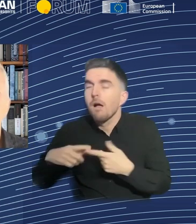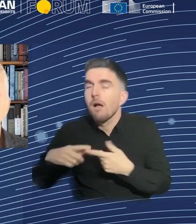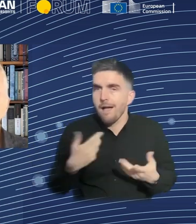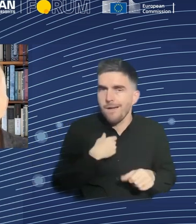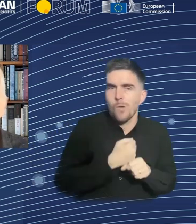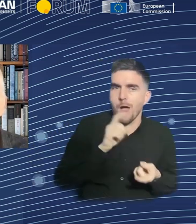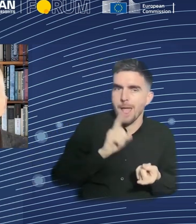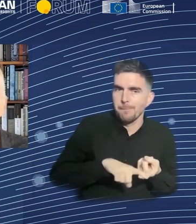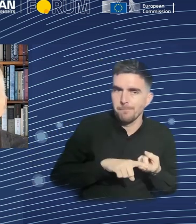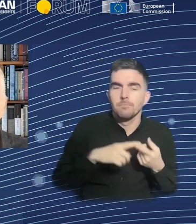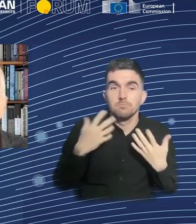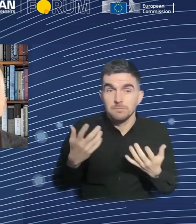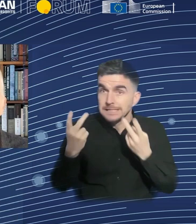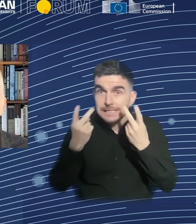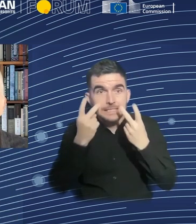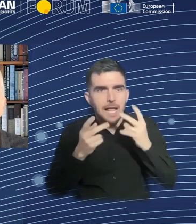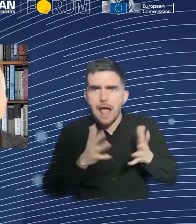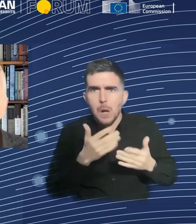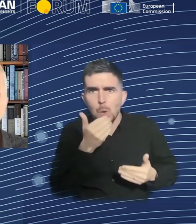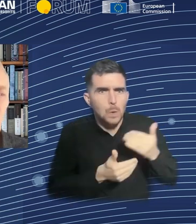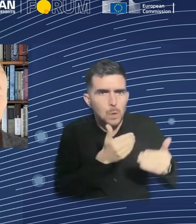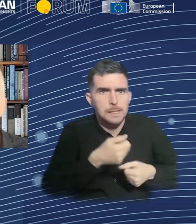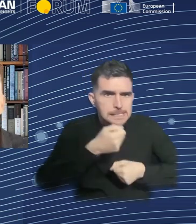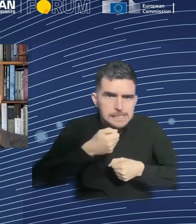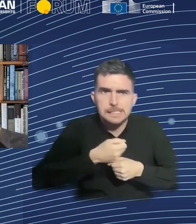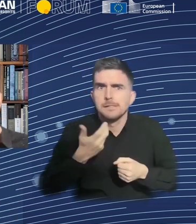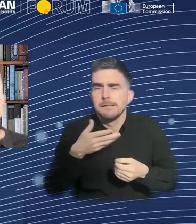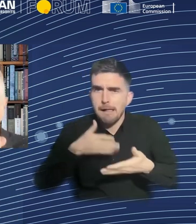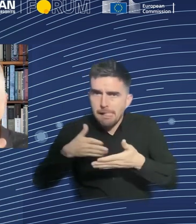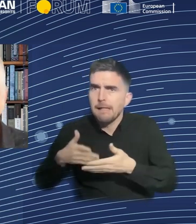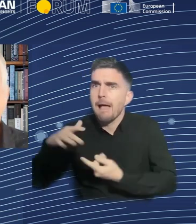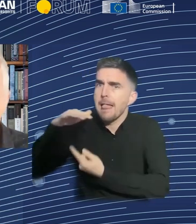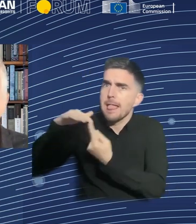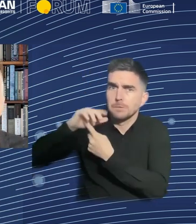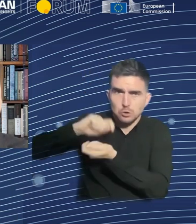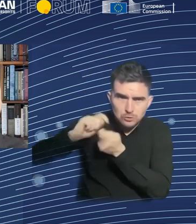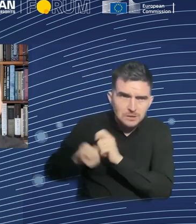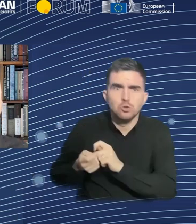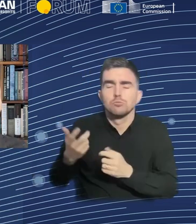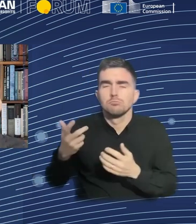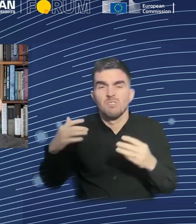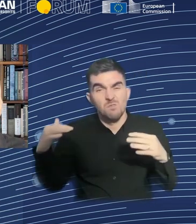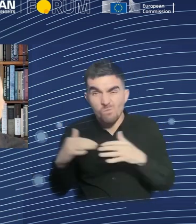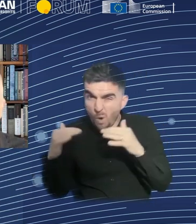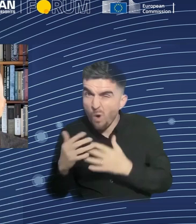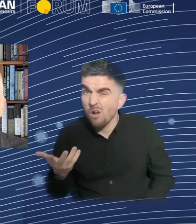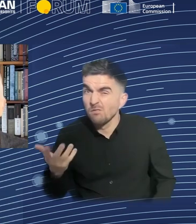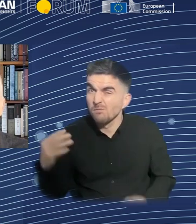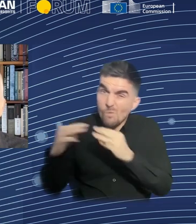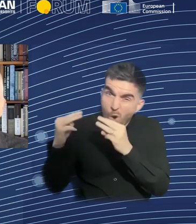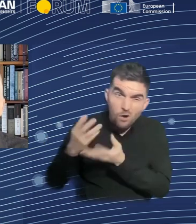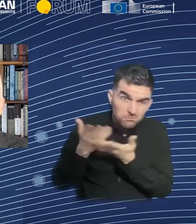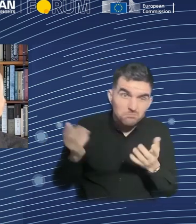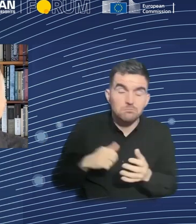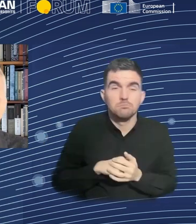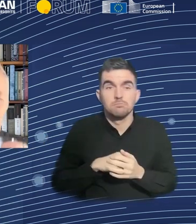change, the fact that there's wars, feeding the world, ending disease, resettling refugees